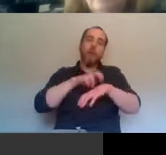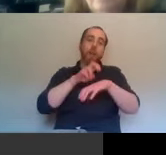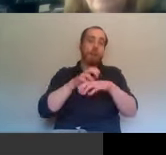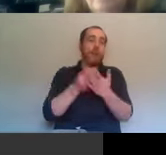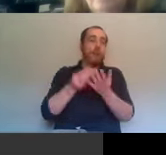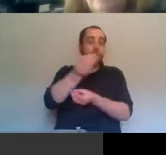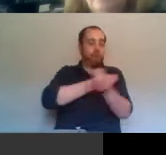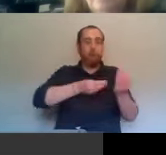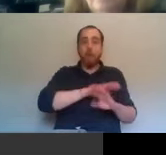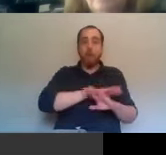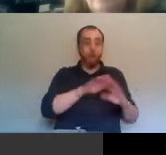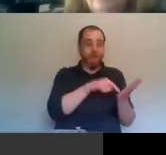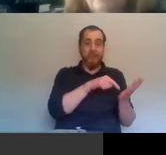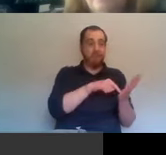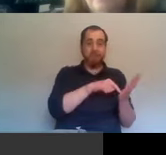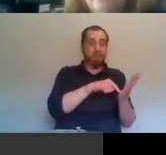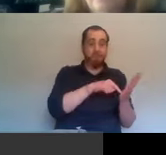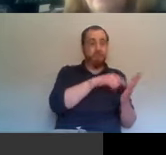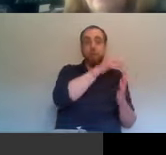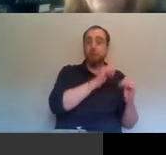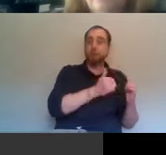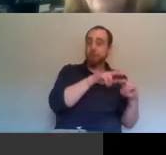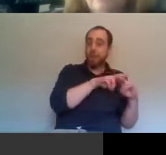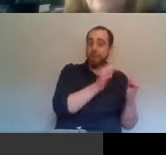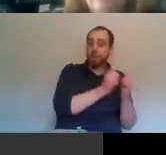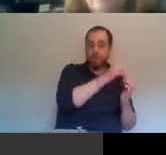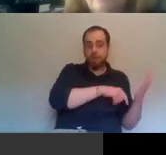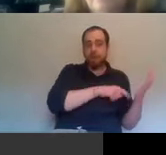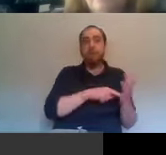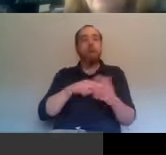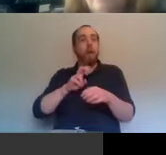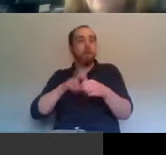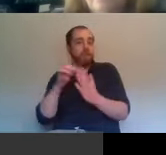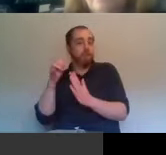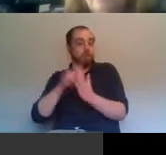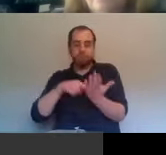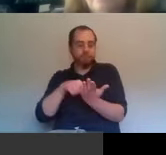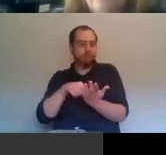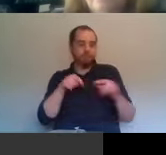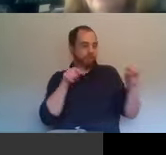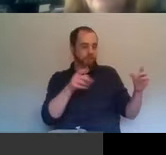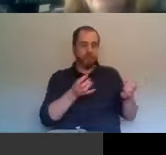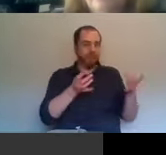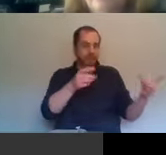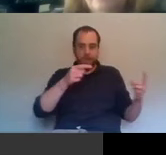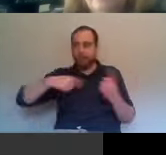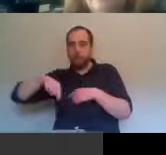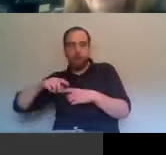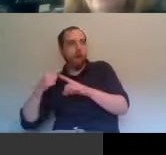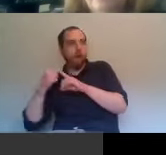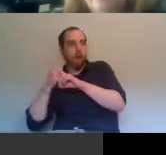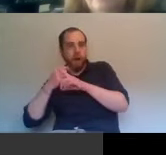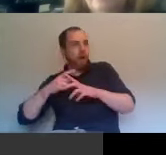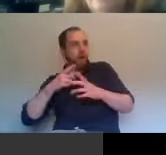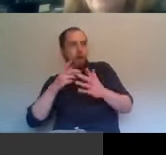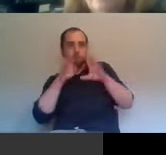the protocol, is, is, is, is going to, uh, bring about political unification by stealth. So that's the worst case scenario, and that could